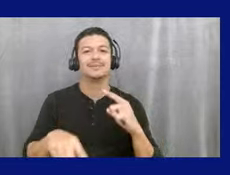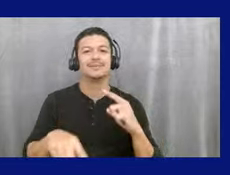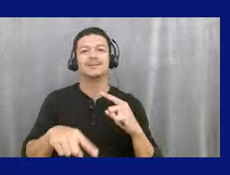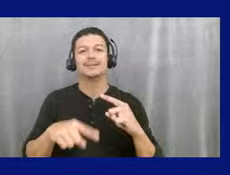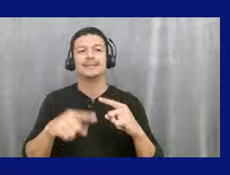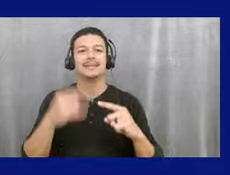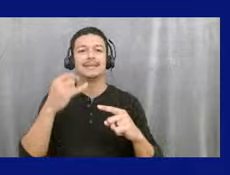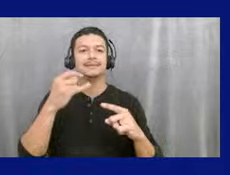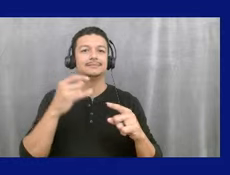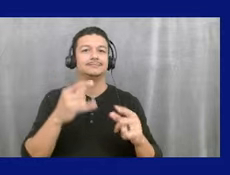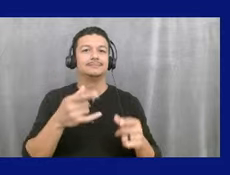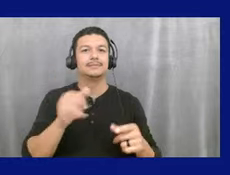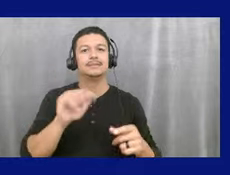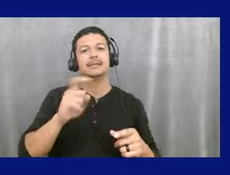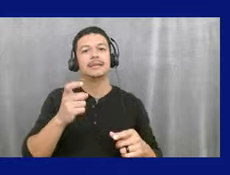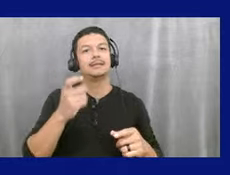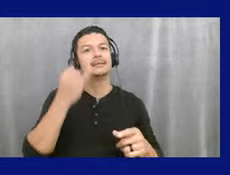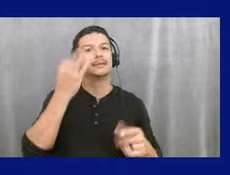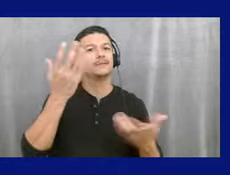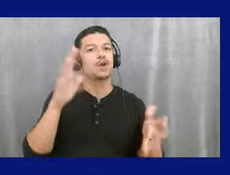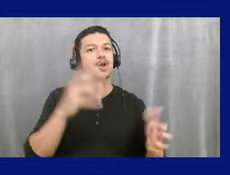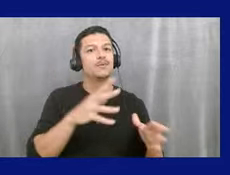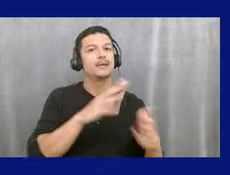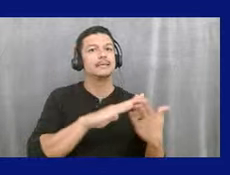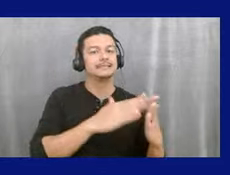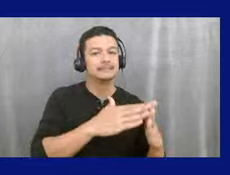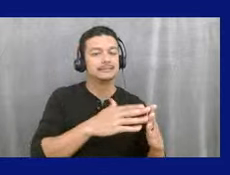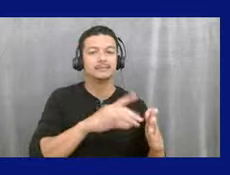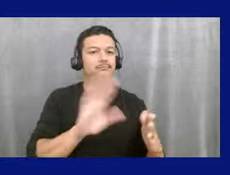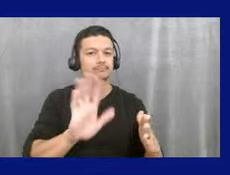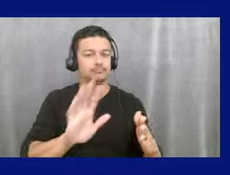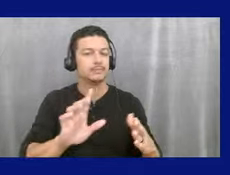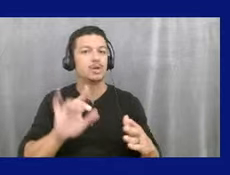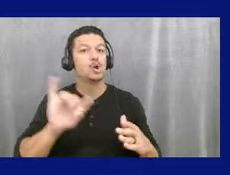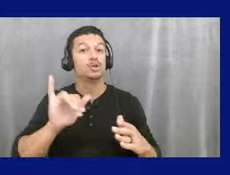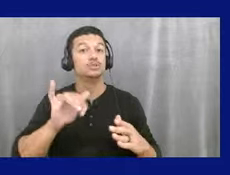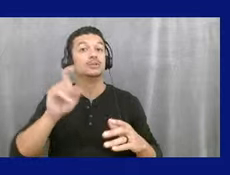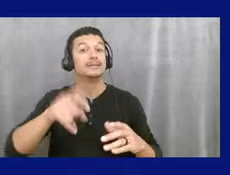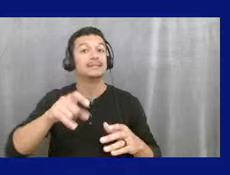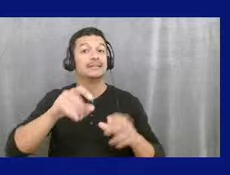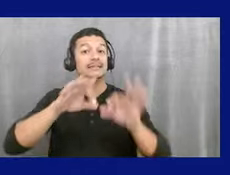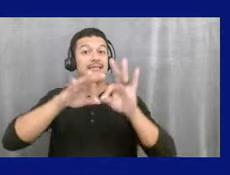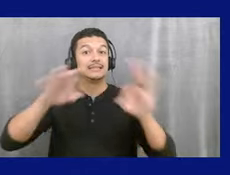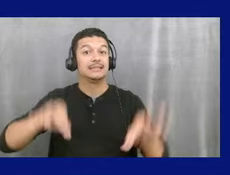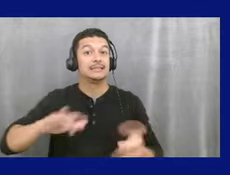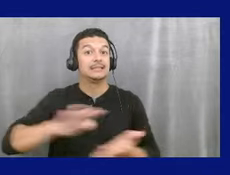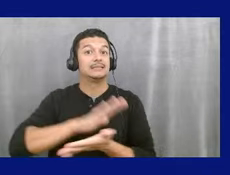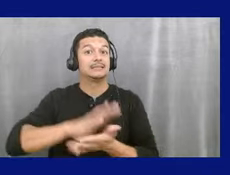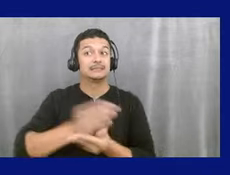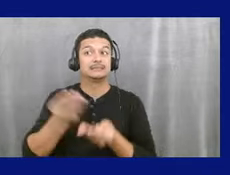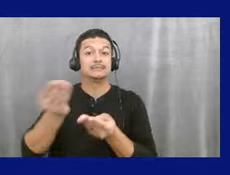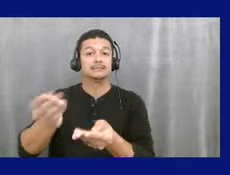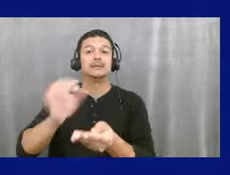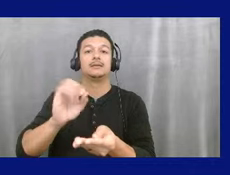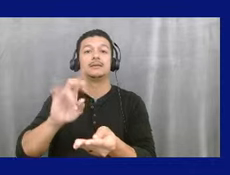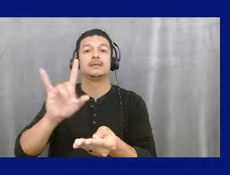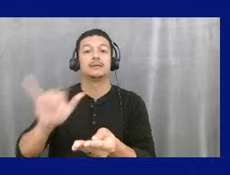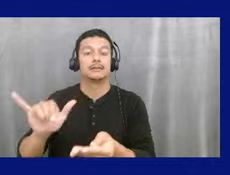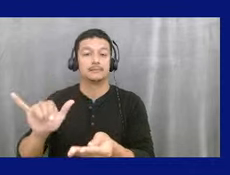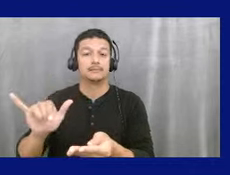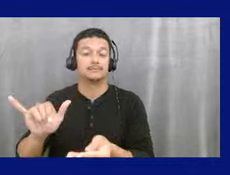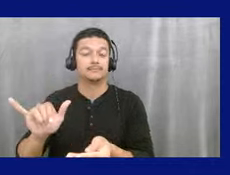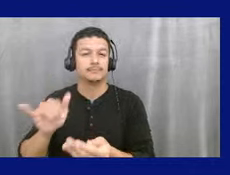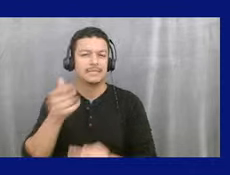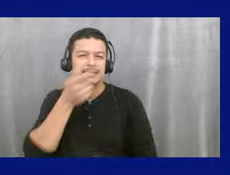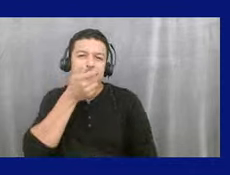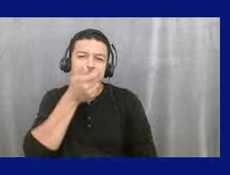Uh, there are certain reports that have to be filed with the county and it does go to a vote. The interesting tidbit I'd say about this one is that